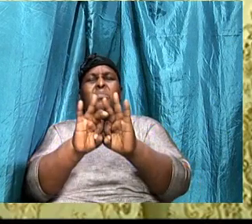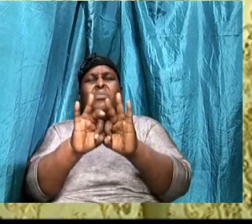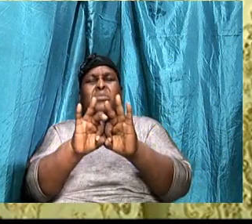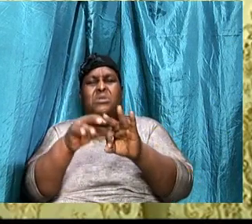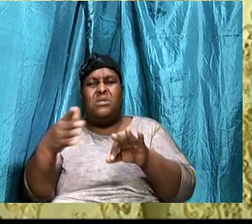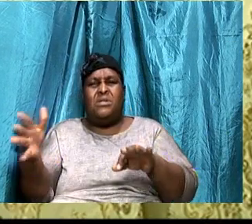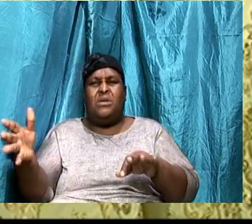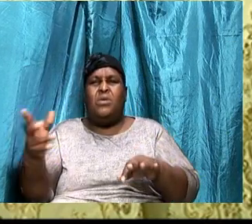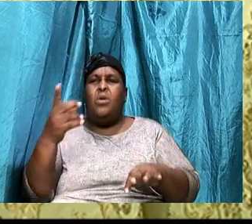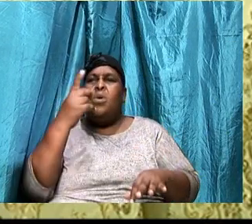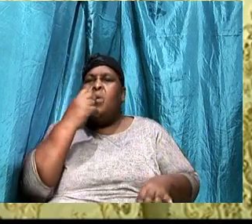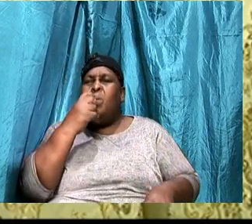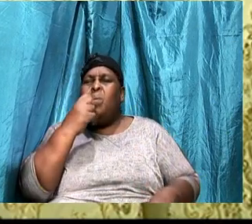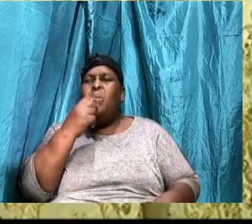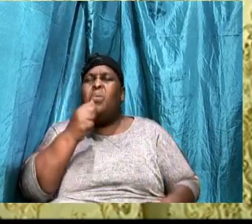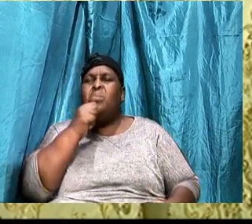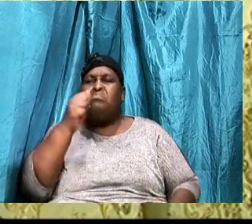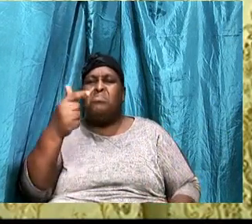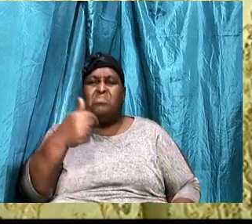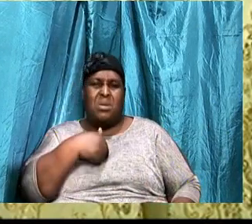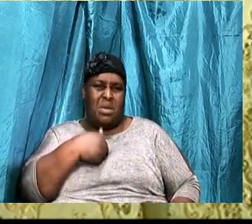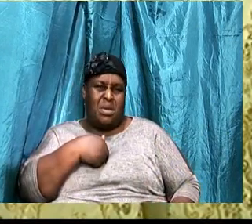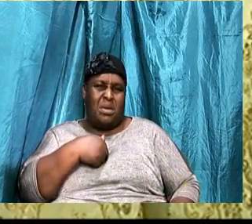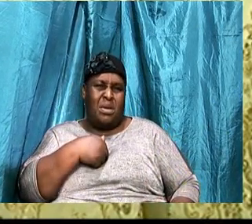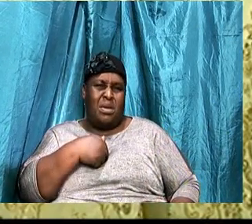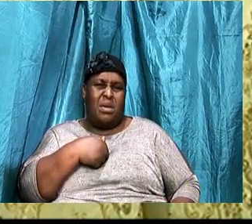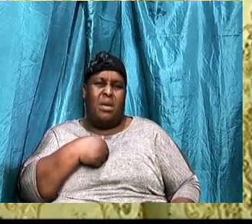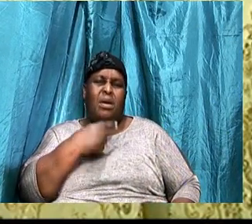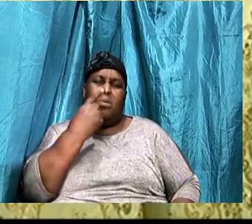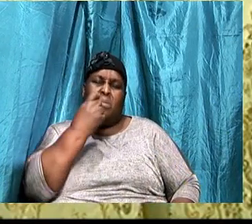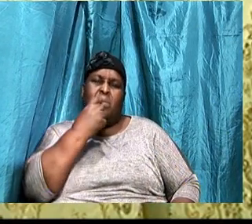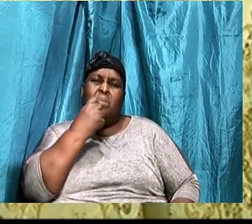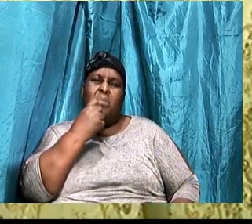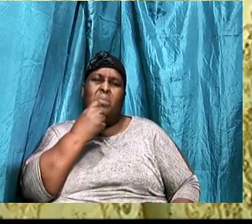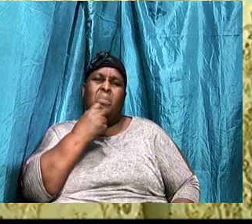who am I? And the second is, who is the enemy?